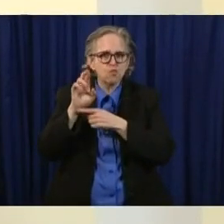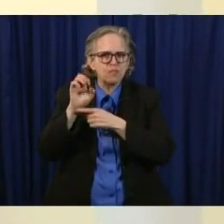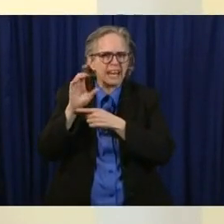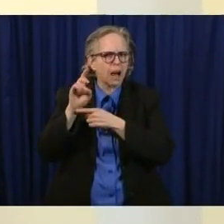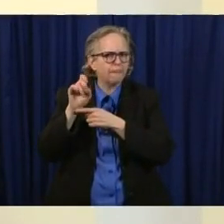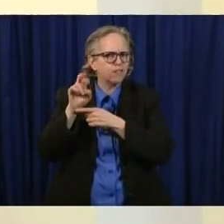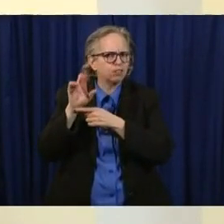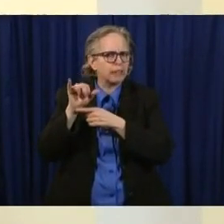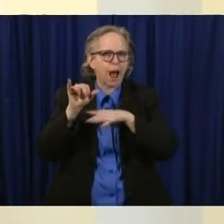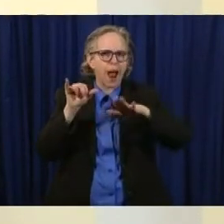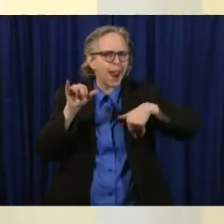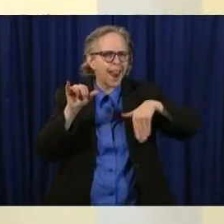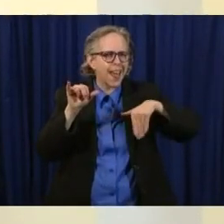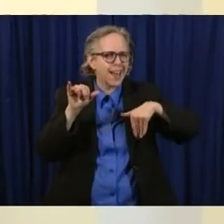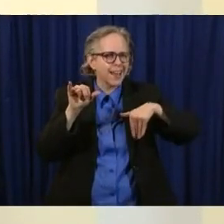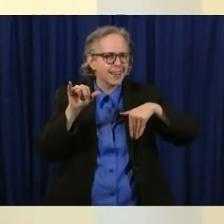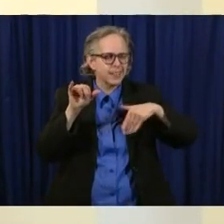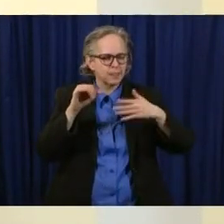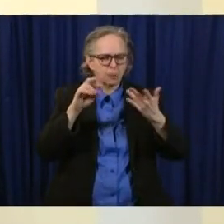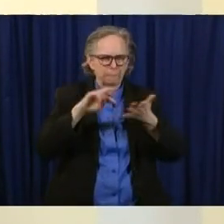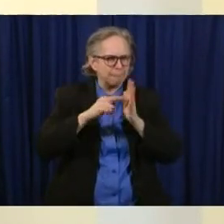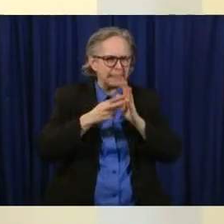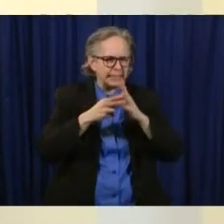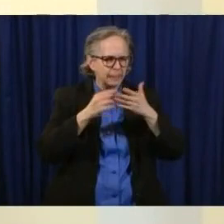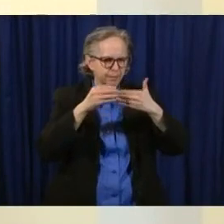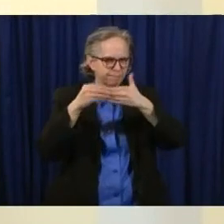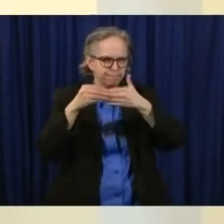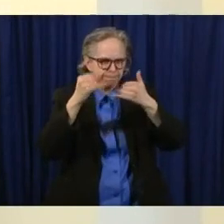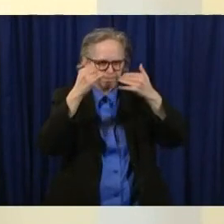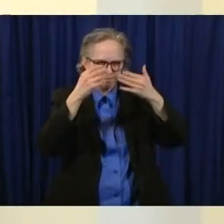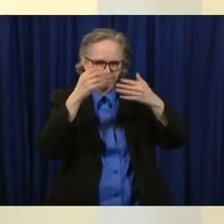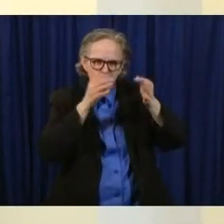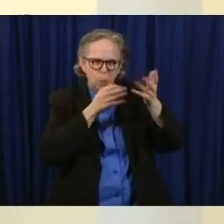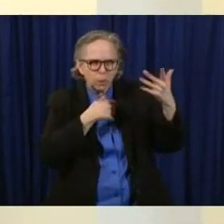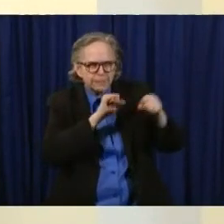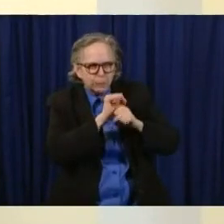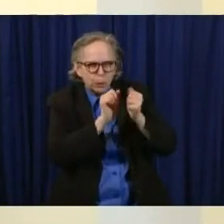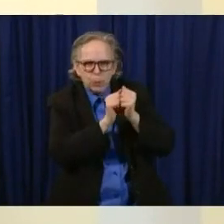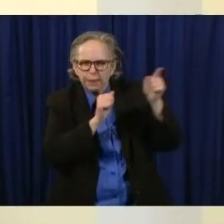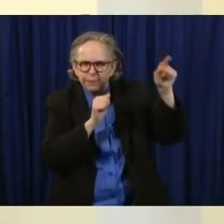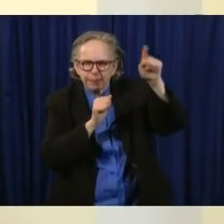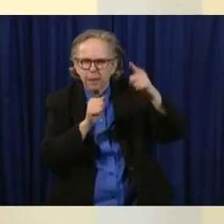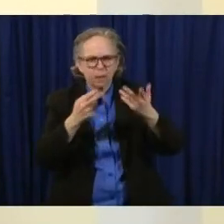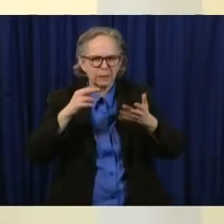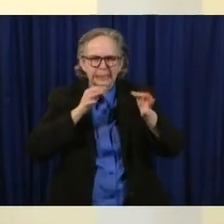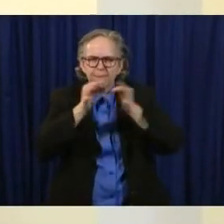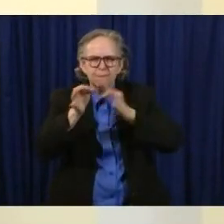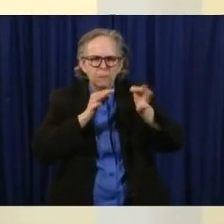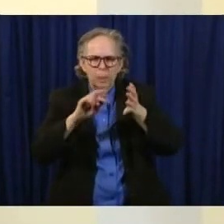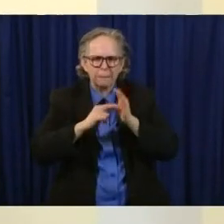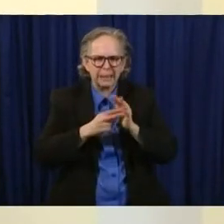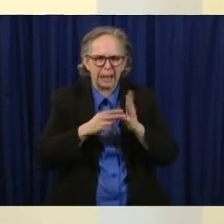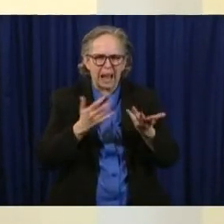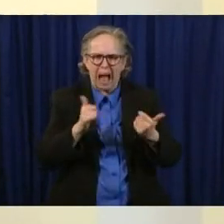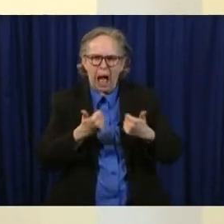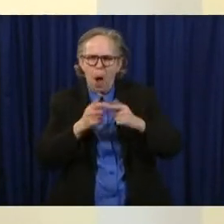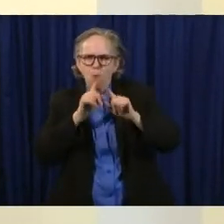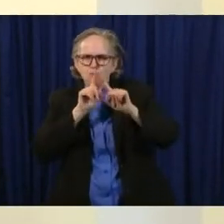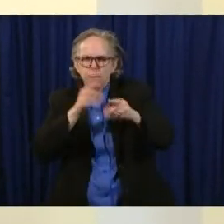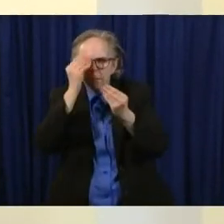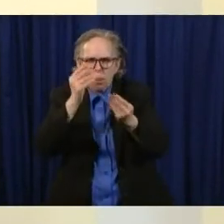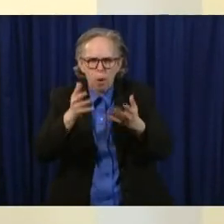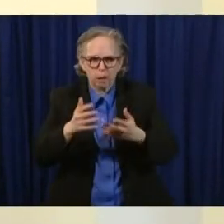we're really trying to figure out the best way to report that we know for instance that we haven't tested